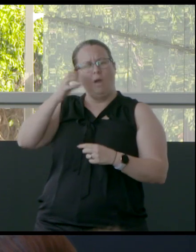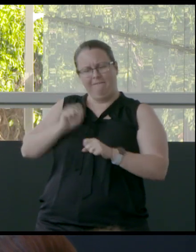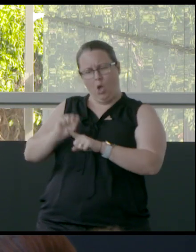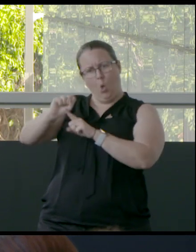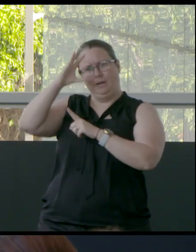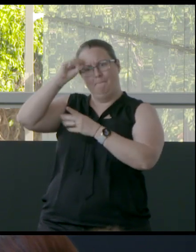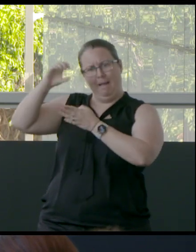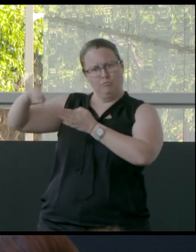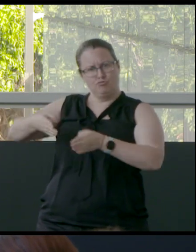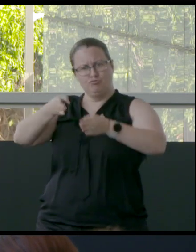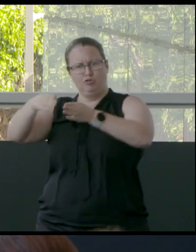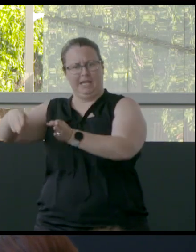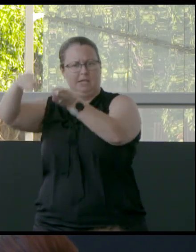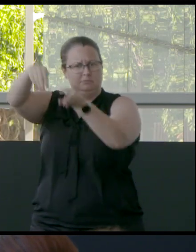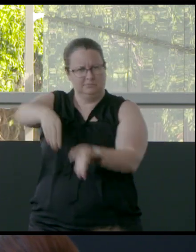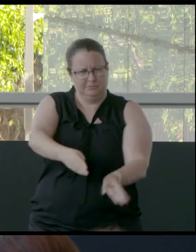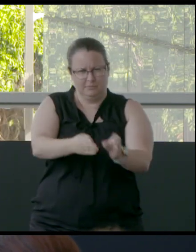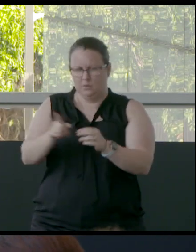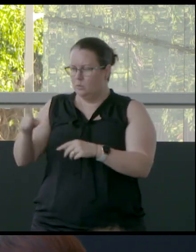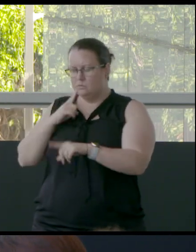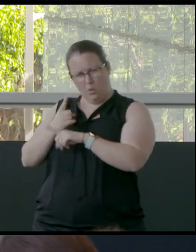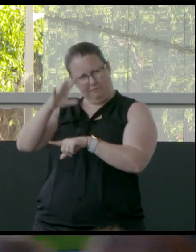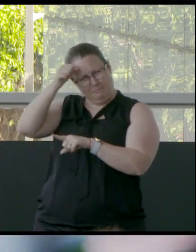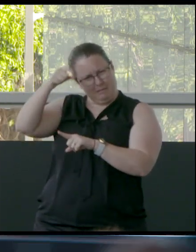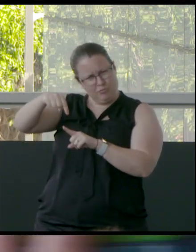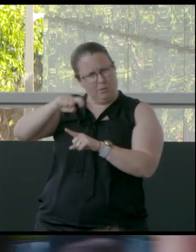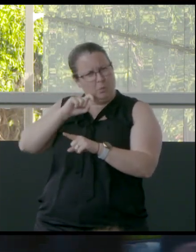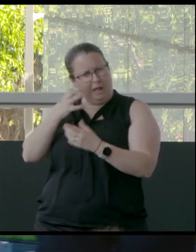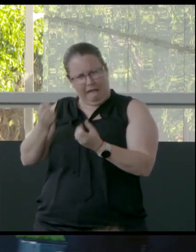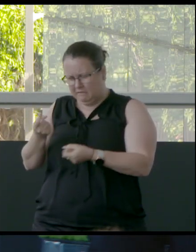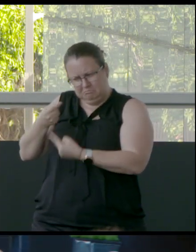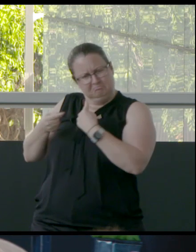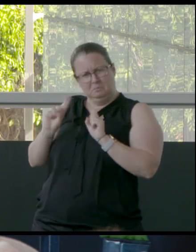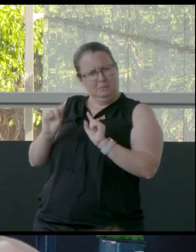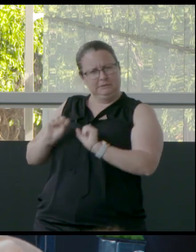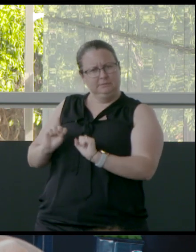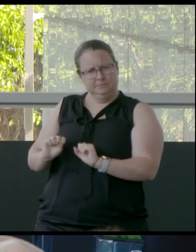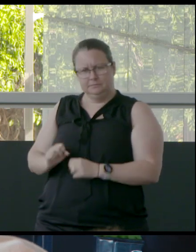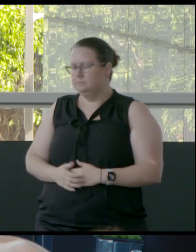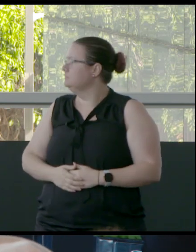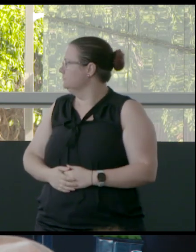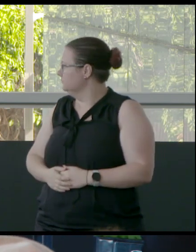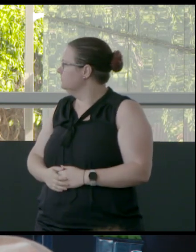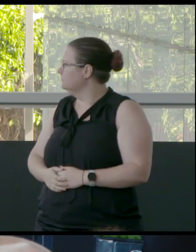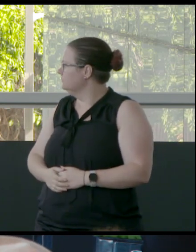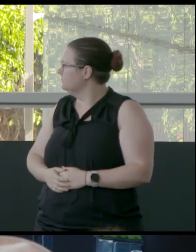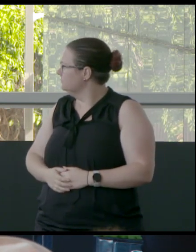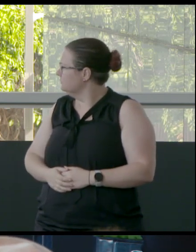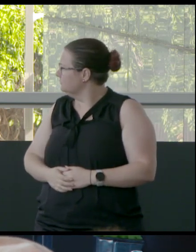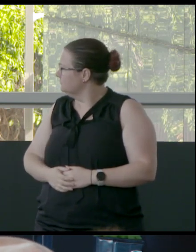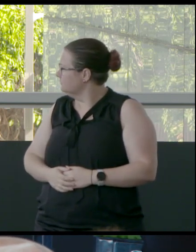finish on something about water has a memory? Yeah. I wanted to just read this